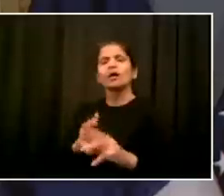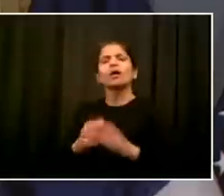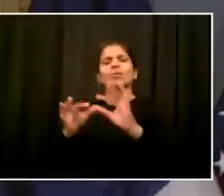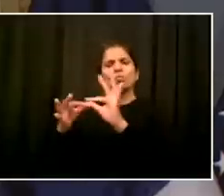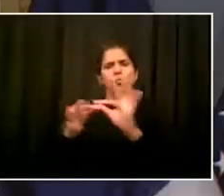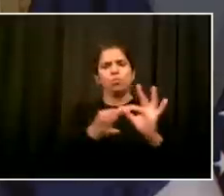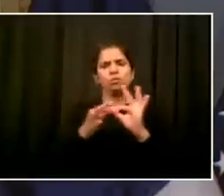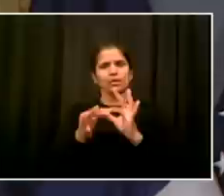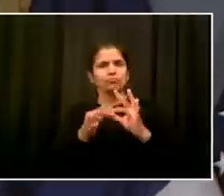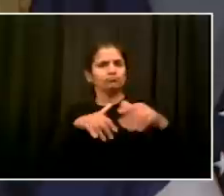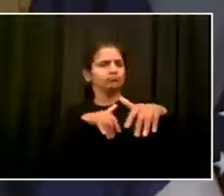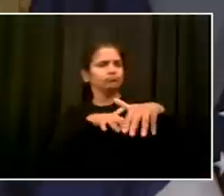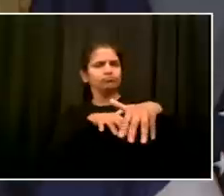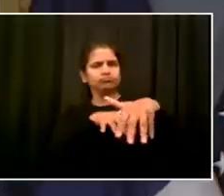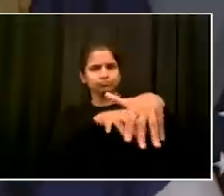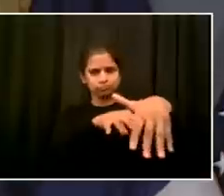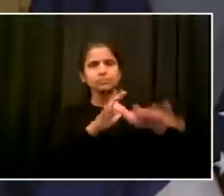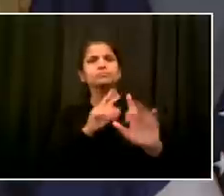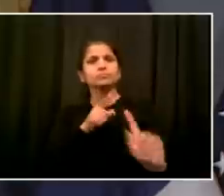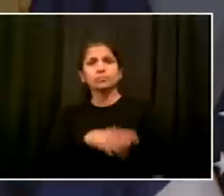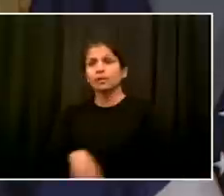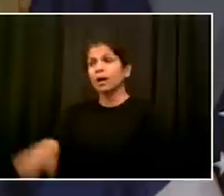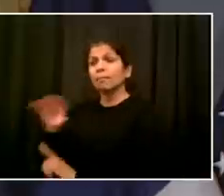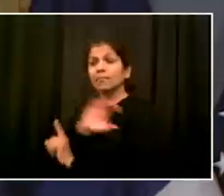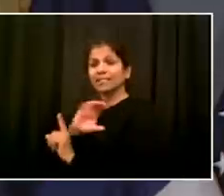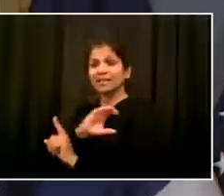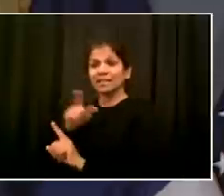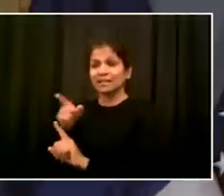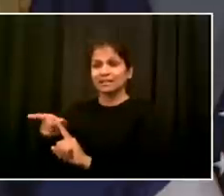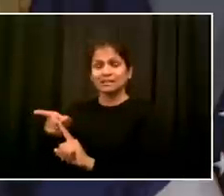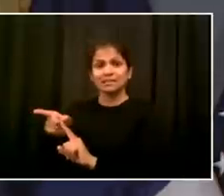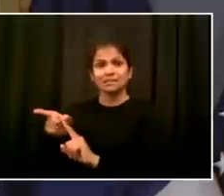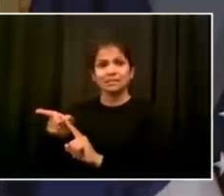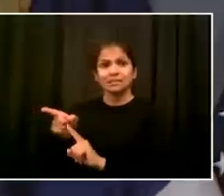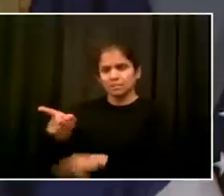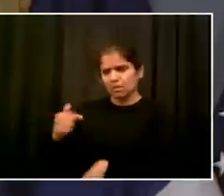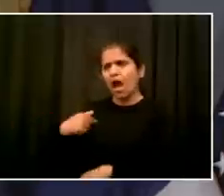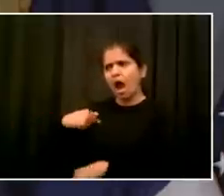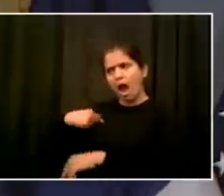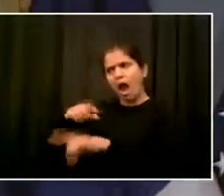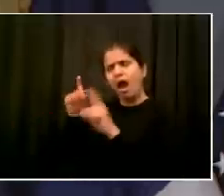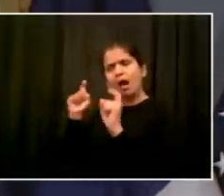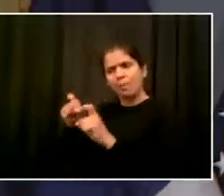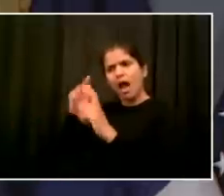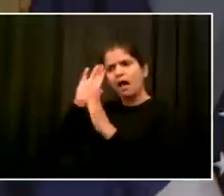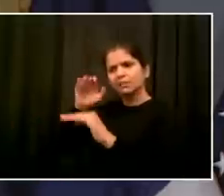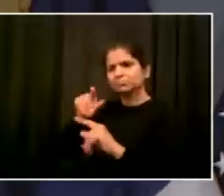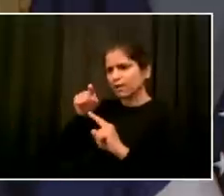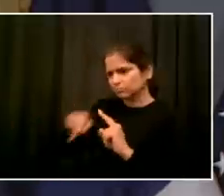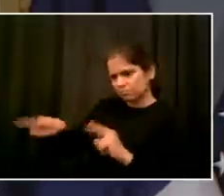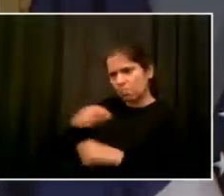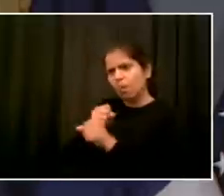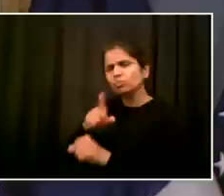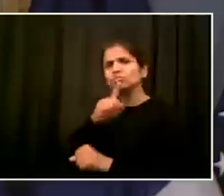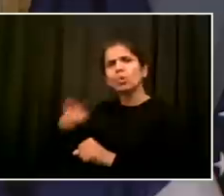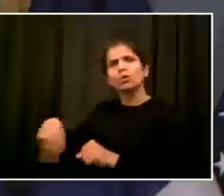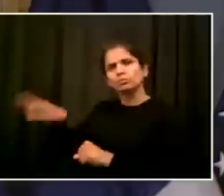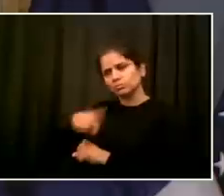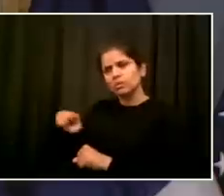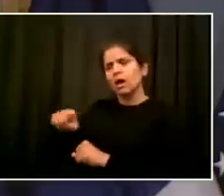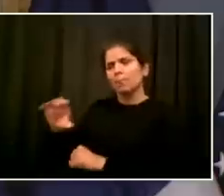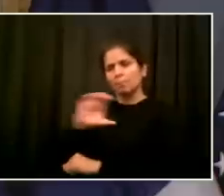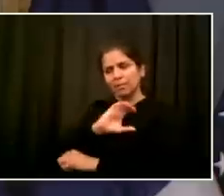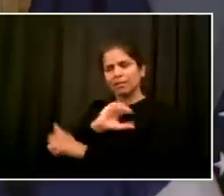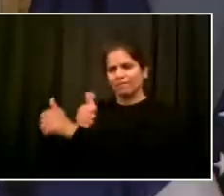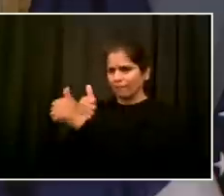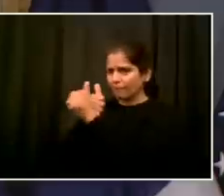who are given tremendous power and who we rely on to protect us and to deal appropriately with criminal activity when it does occur.